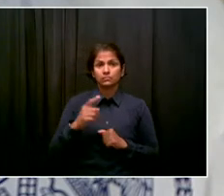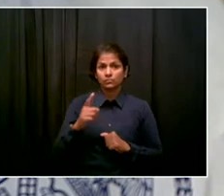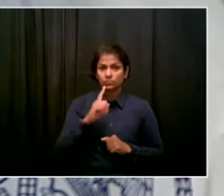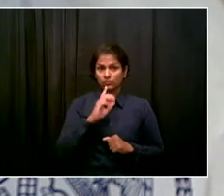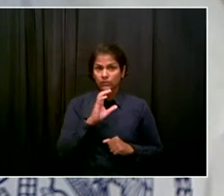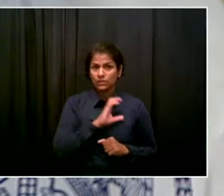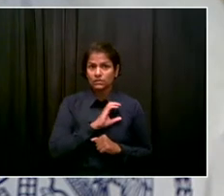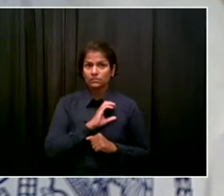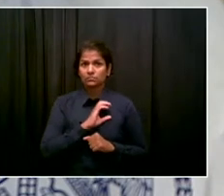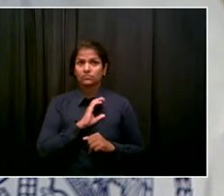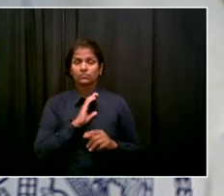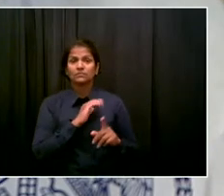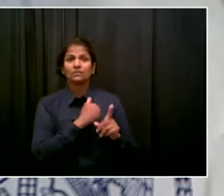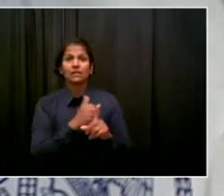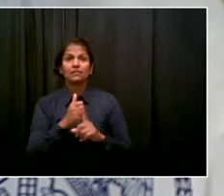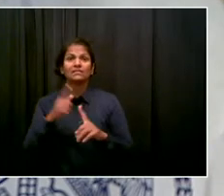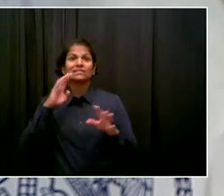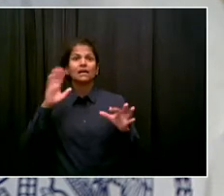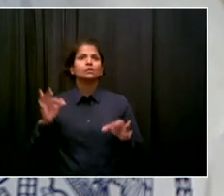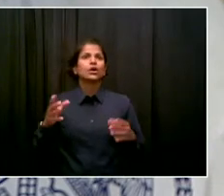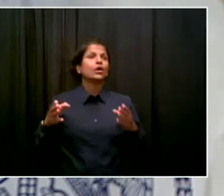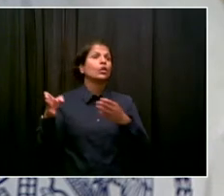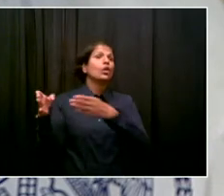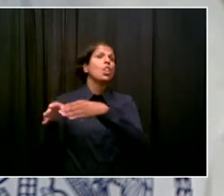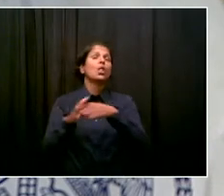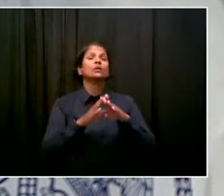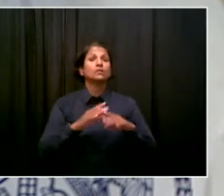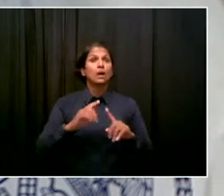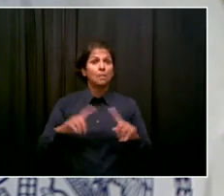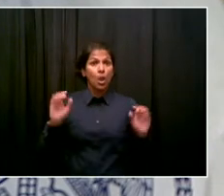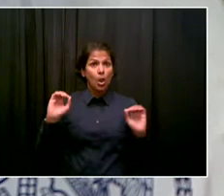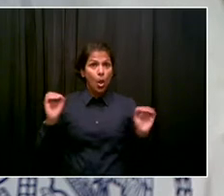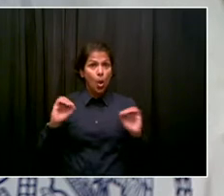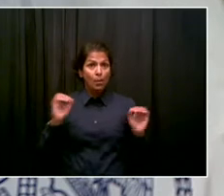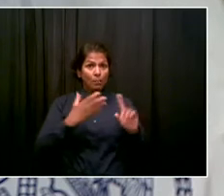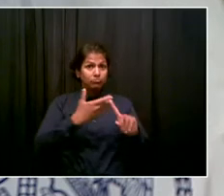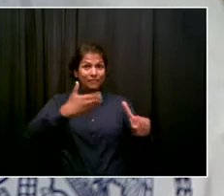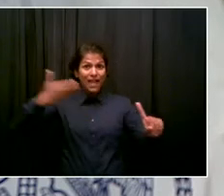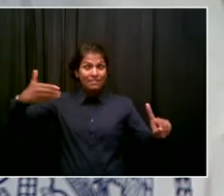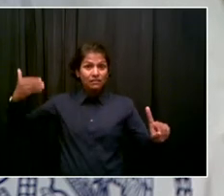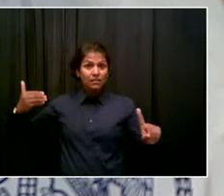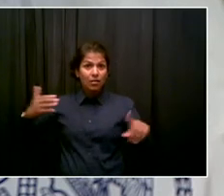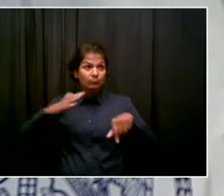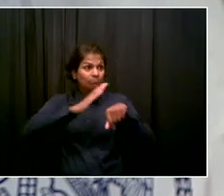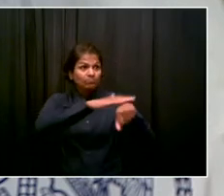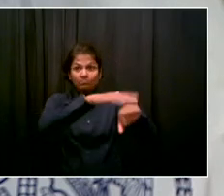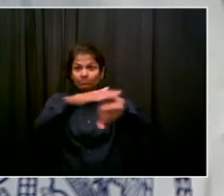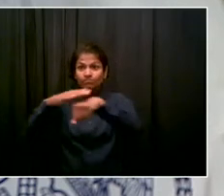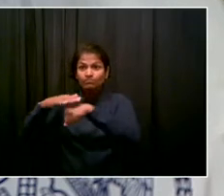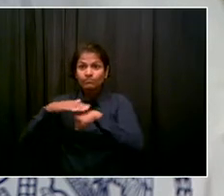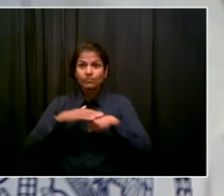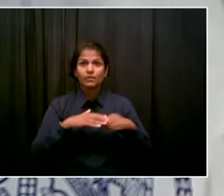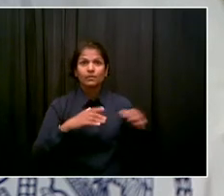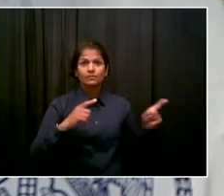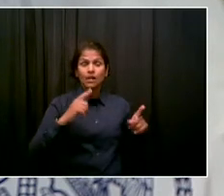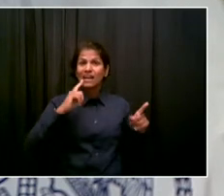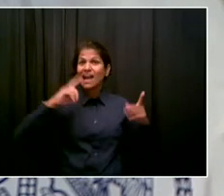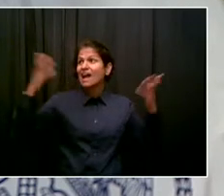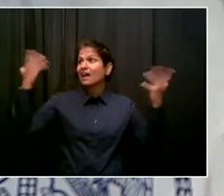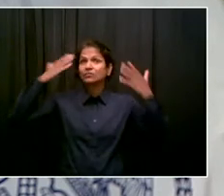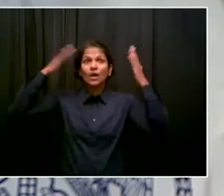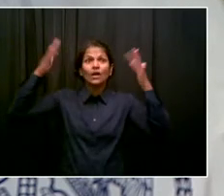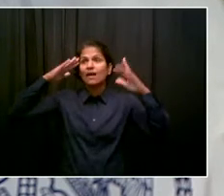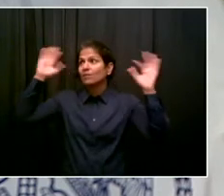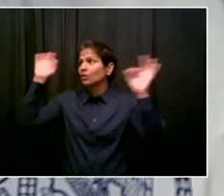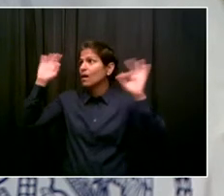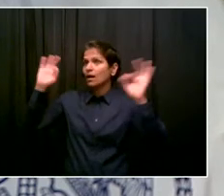without any sort of public notice to the community. I think a lot of New Yorkers would point out that that seems like